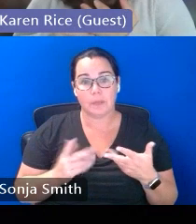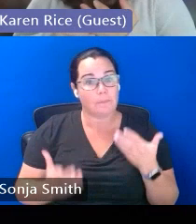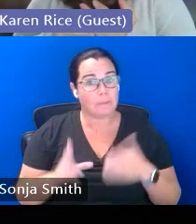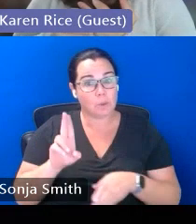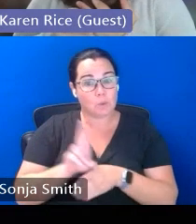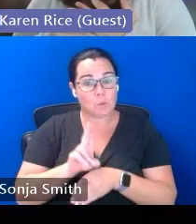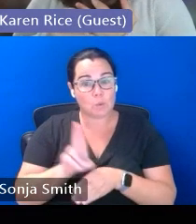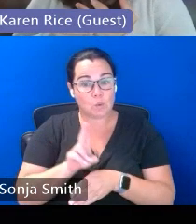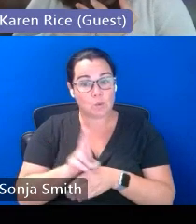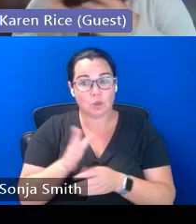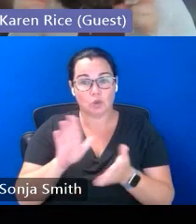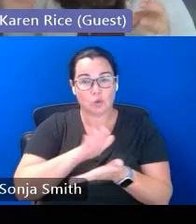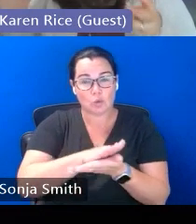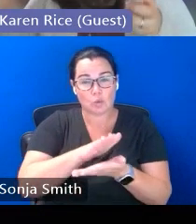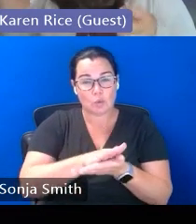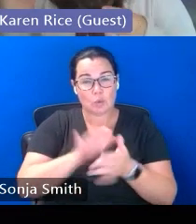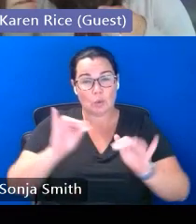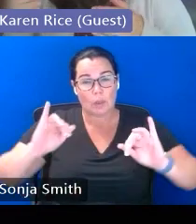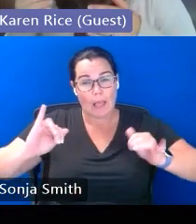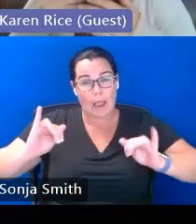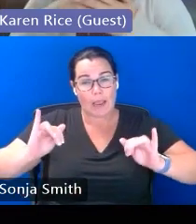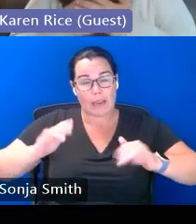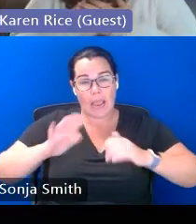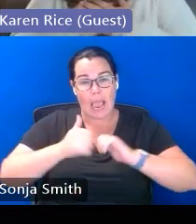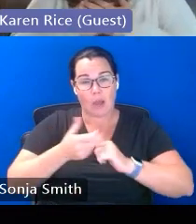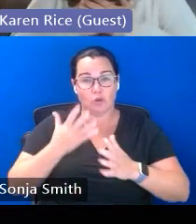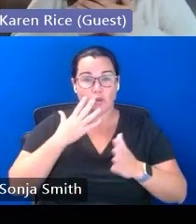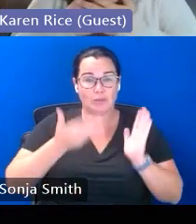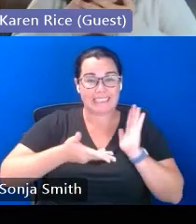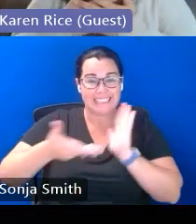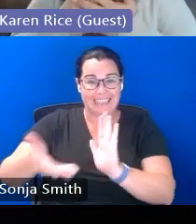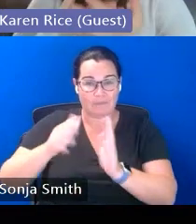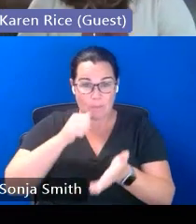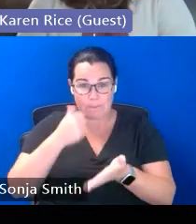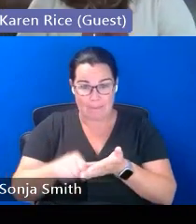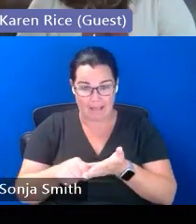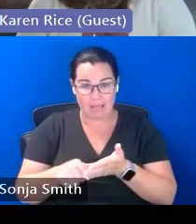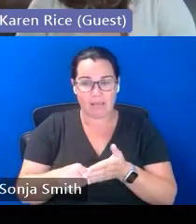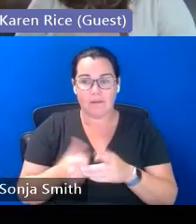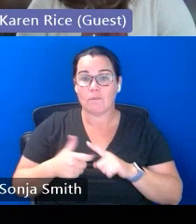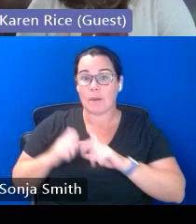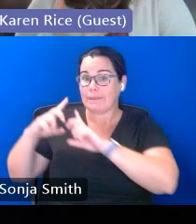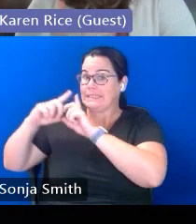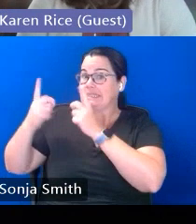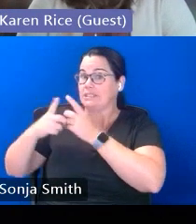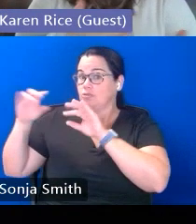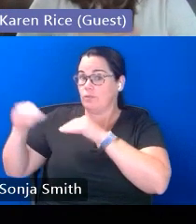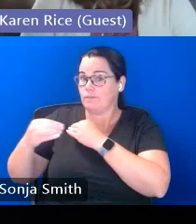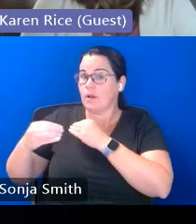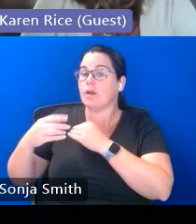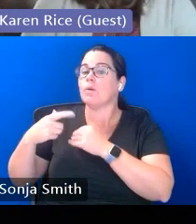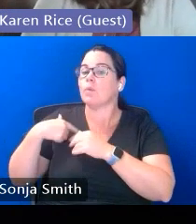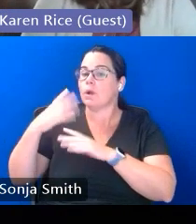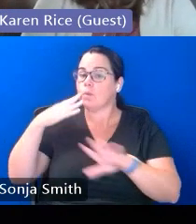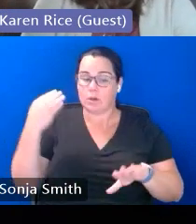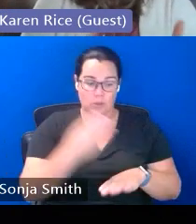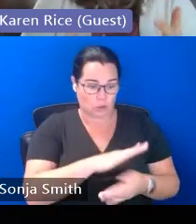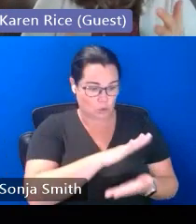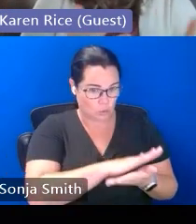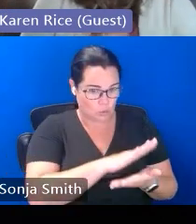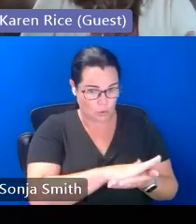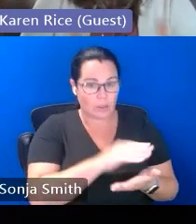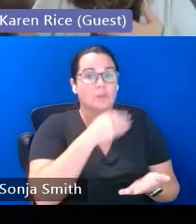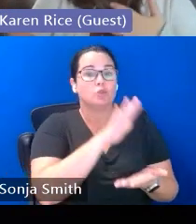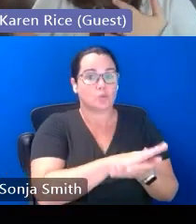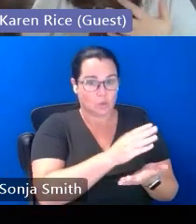as kind of a way of delivering the mail so from the district office we would get the information to the school and the school would make sure the family had the